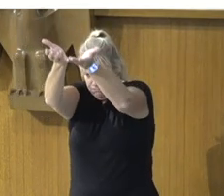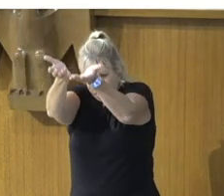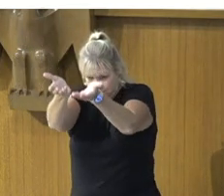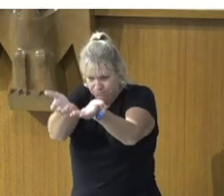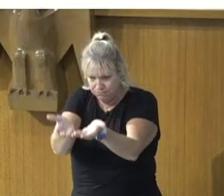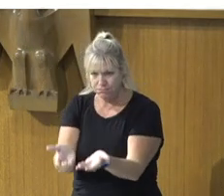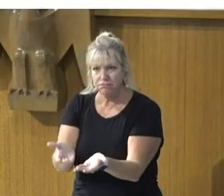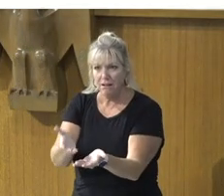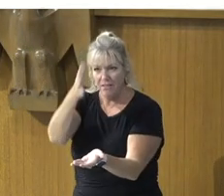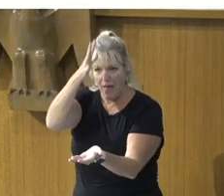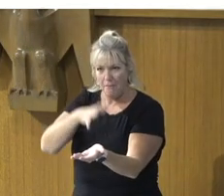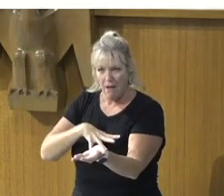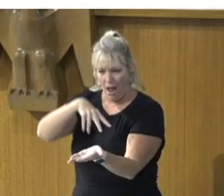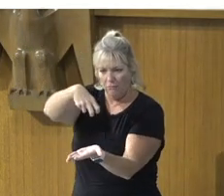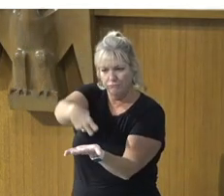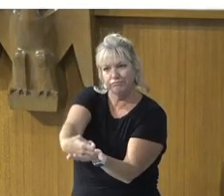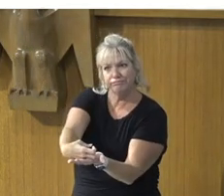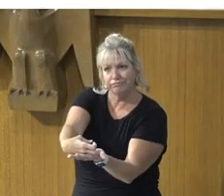paralytic lay.